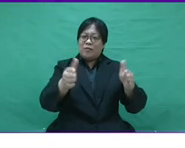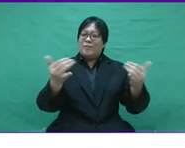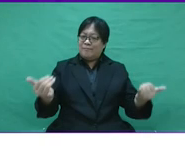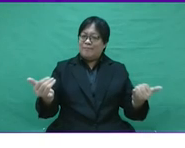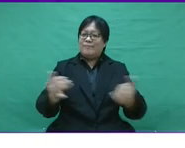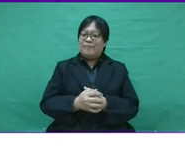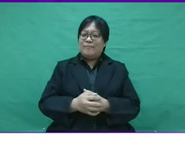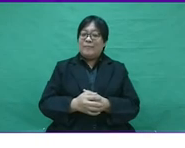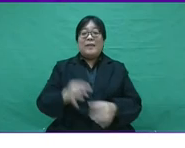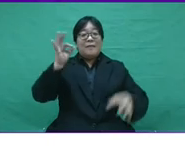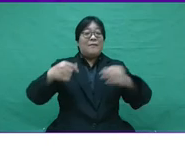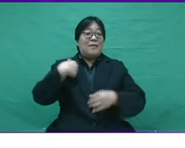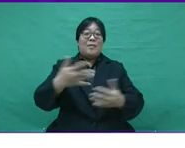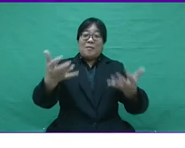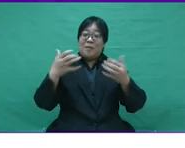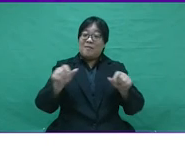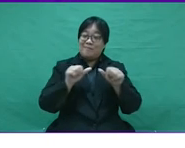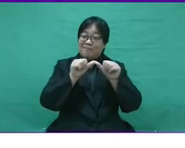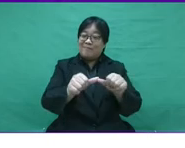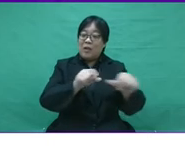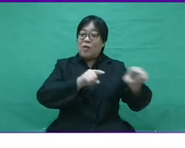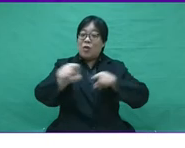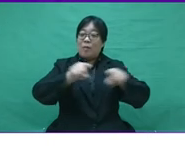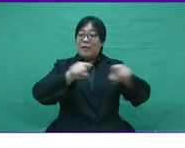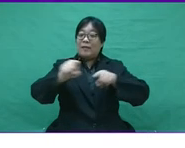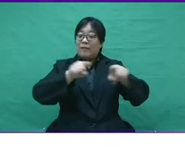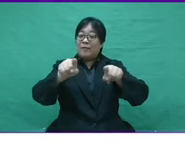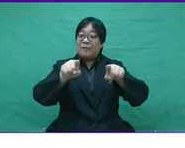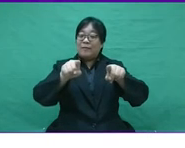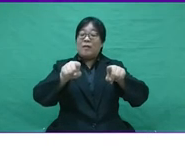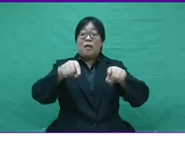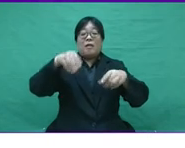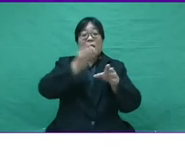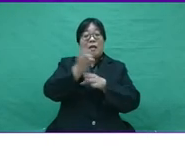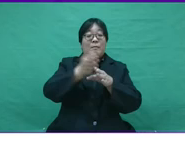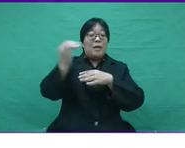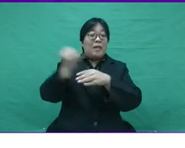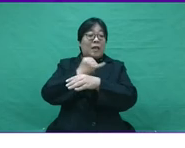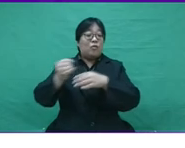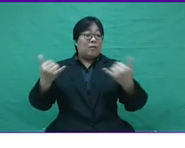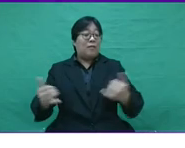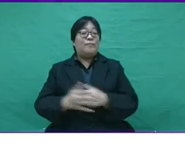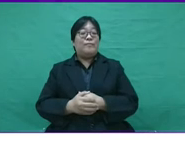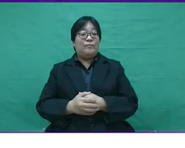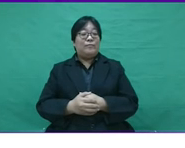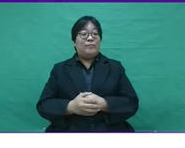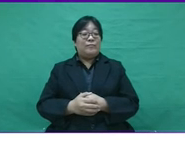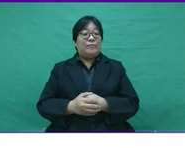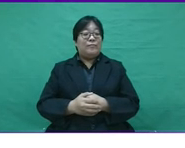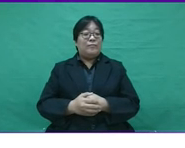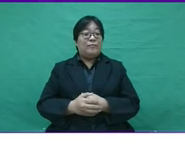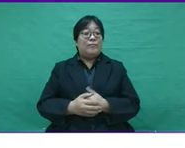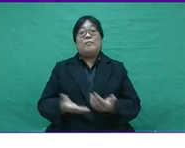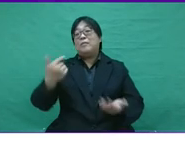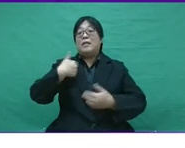primary attention if we want to remain competitive in the